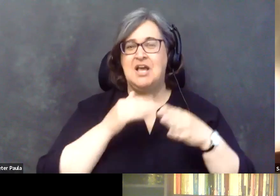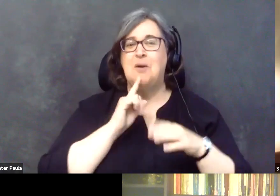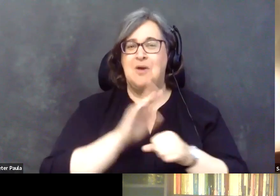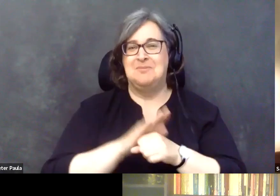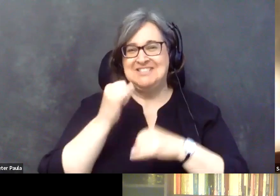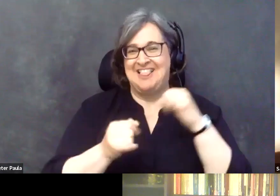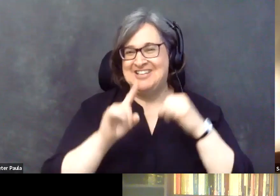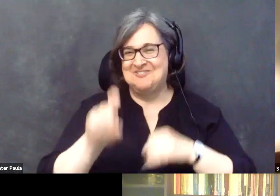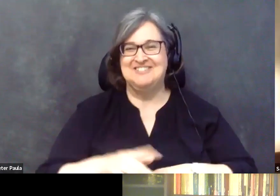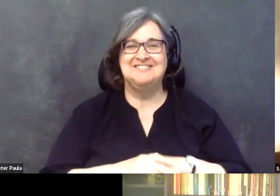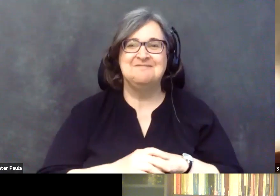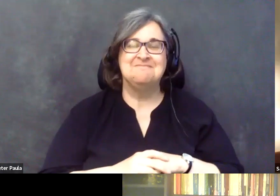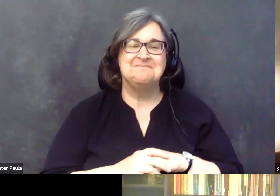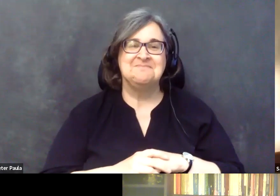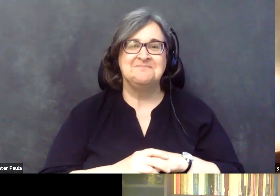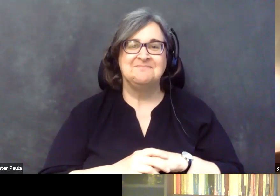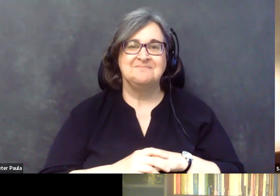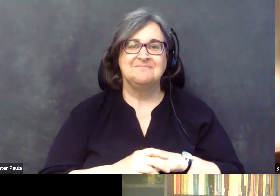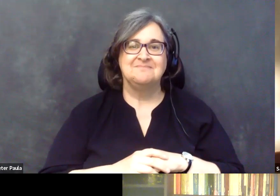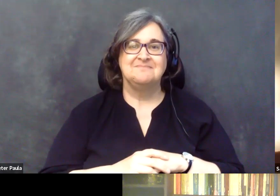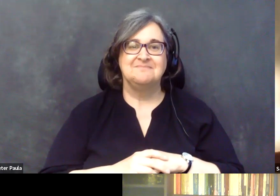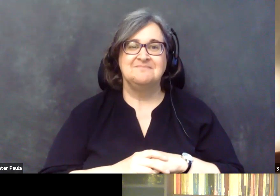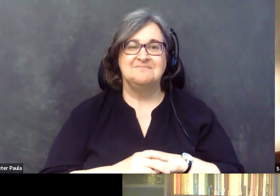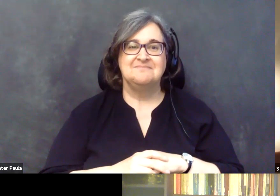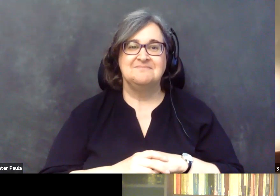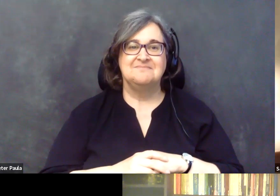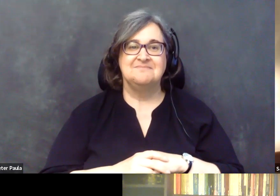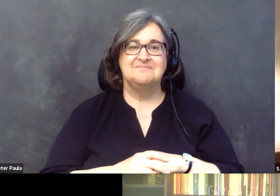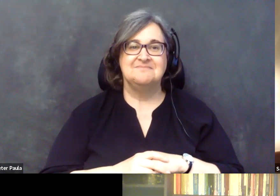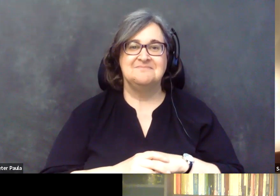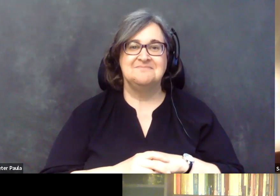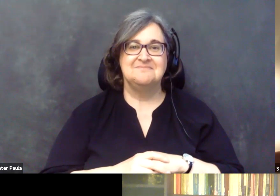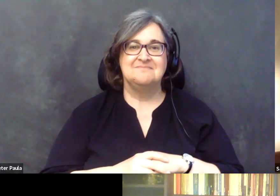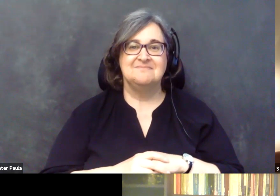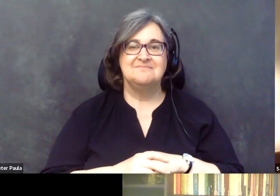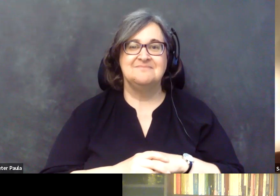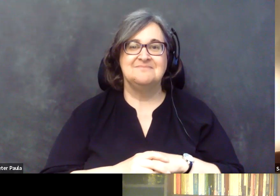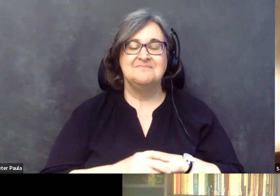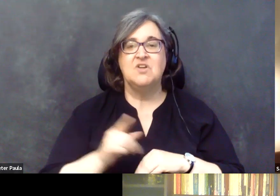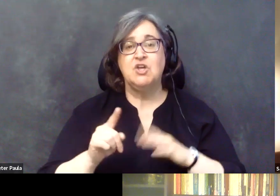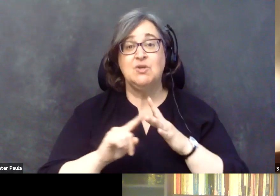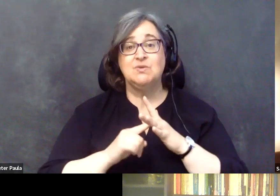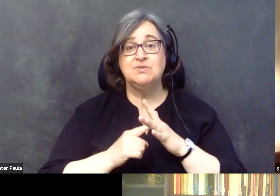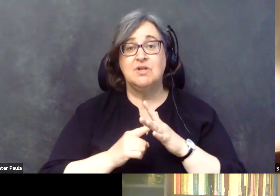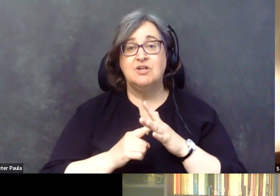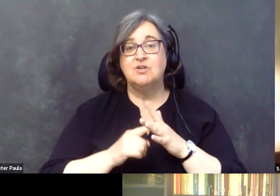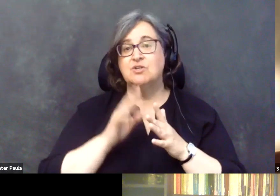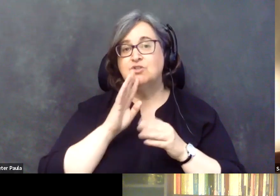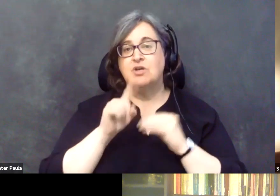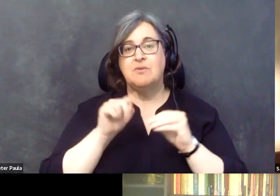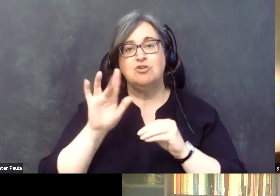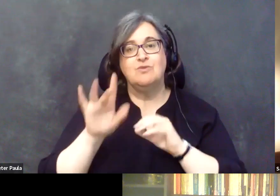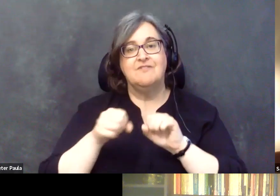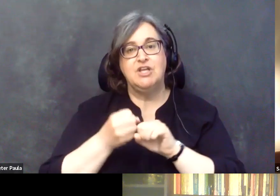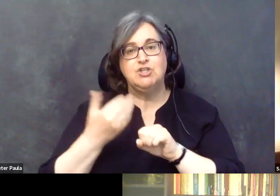this will be my last one. Um, to go, you know, you started by talking about, you know, 25 years